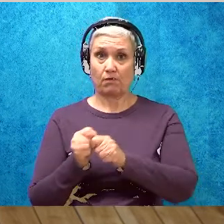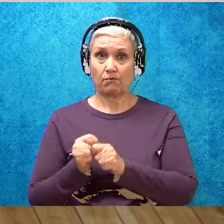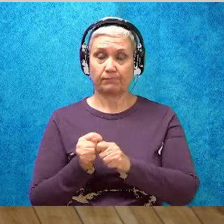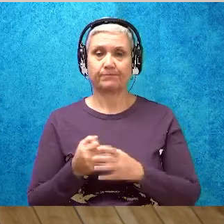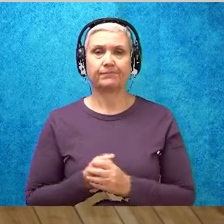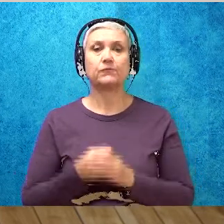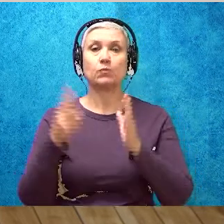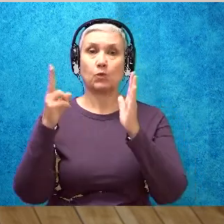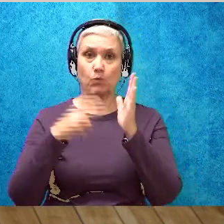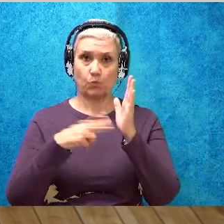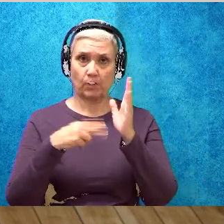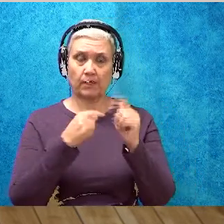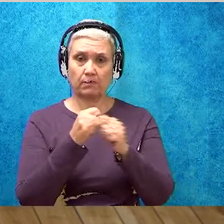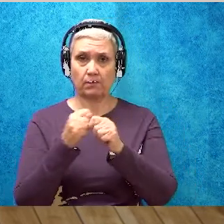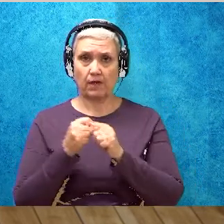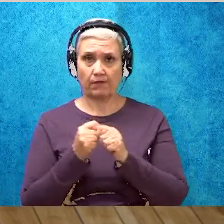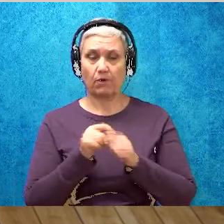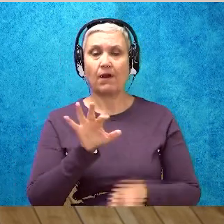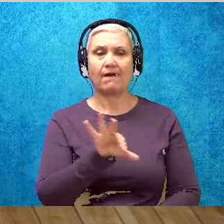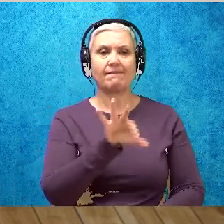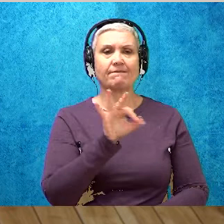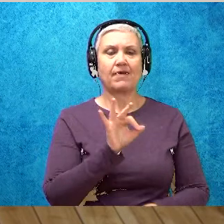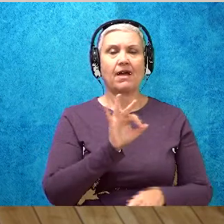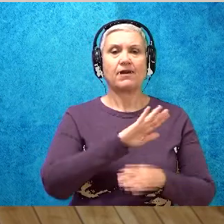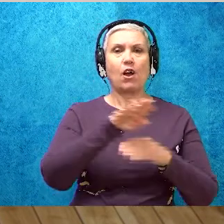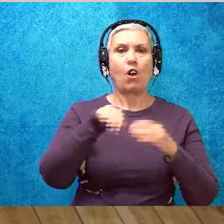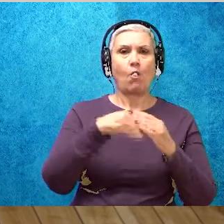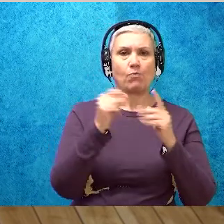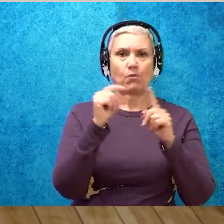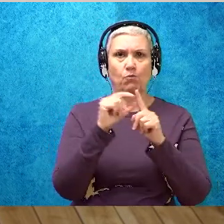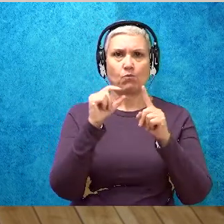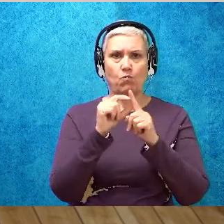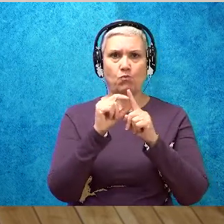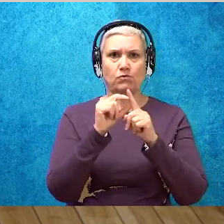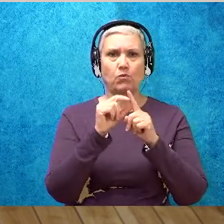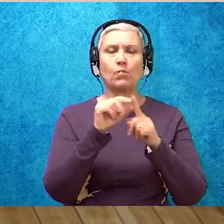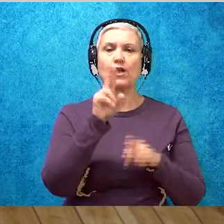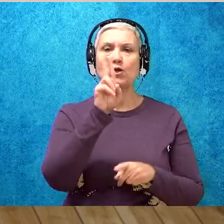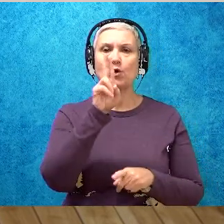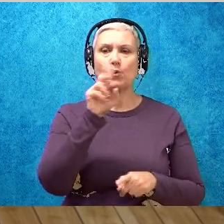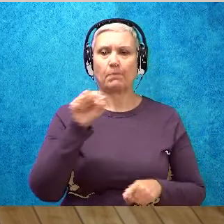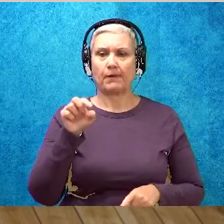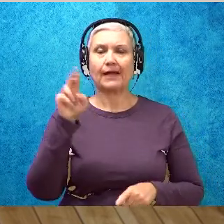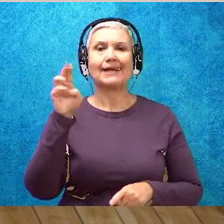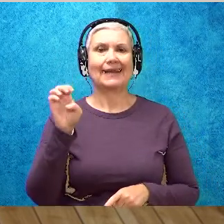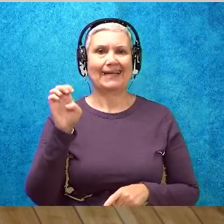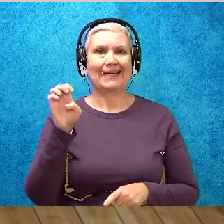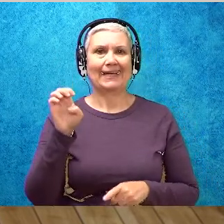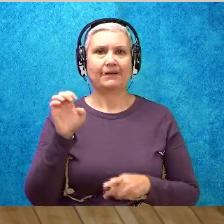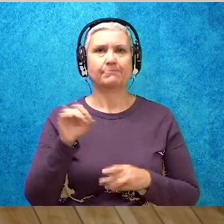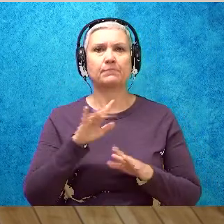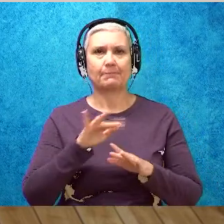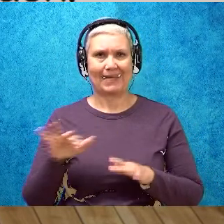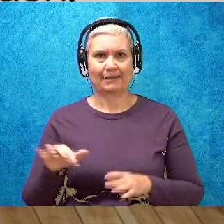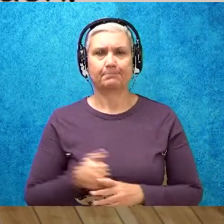going to read it together, and then we're going to find all the words with our long U, U blank E spelling.